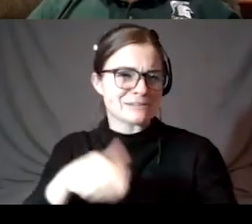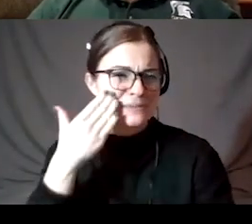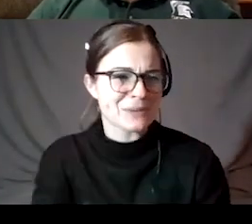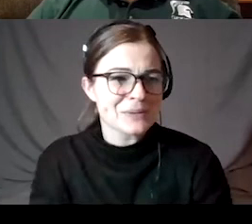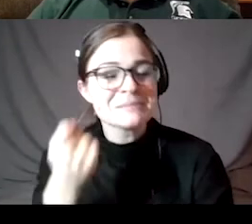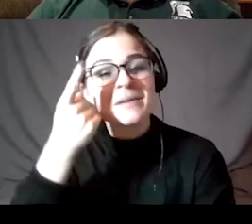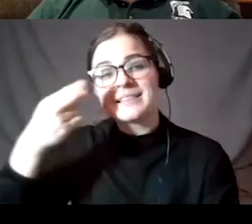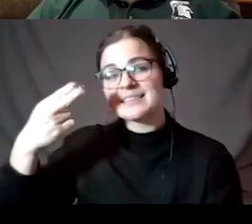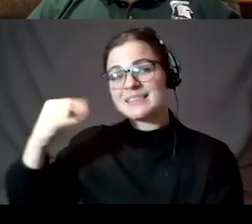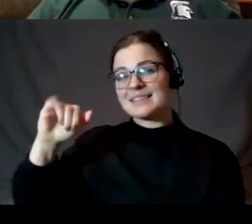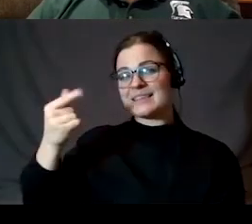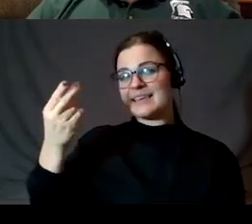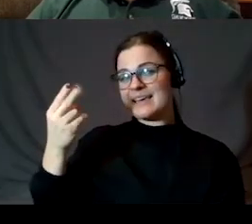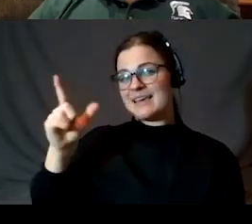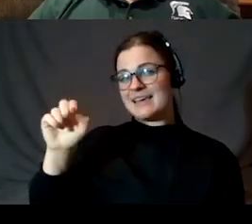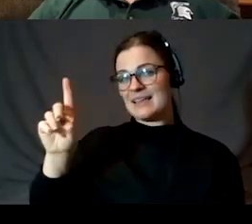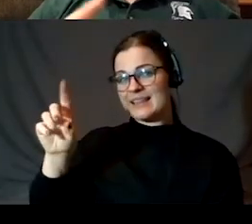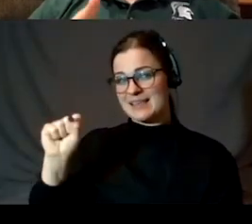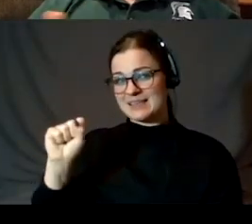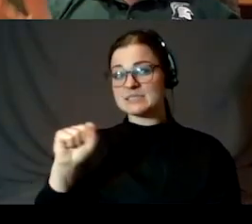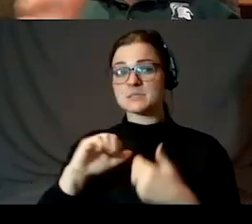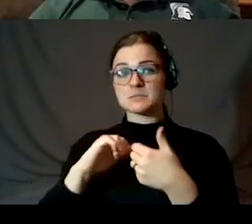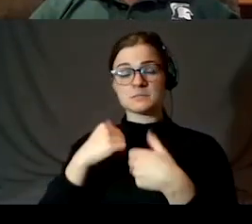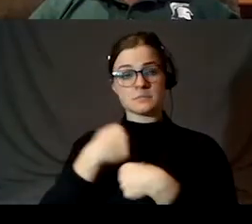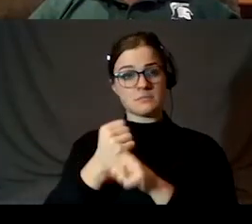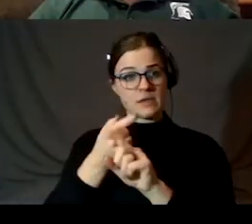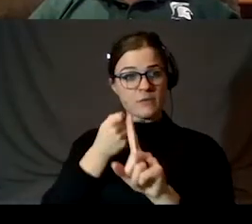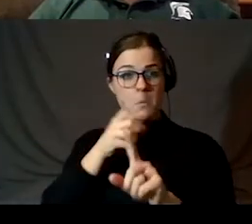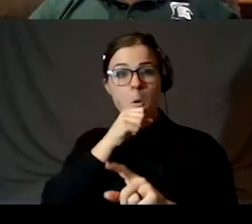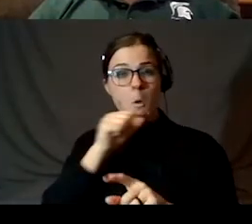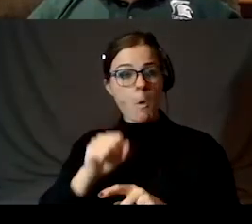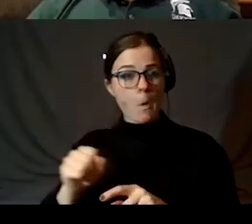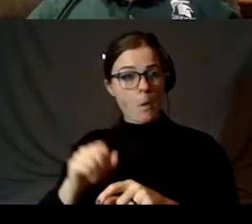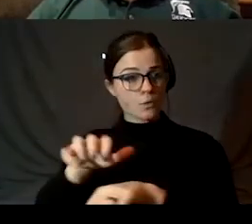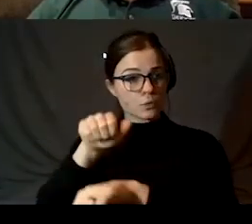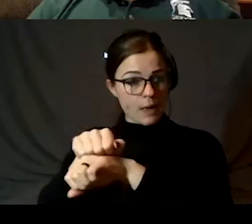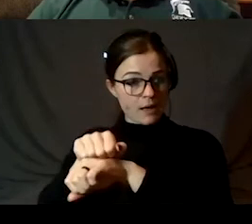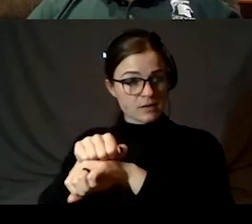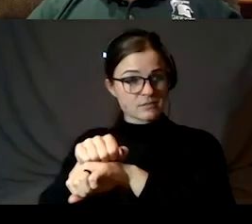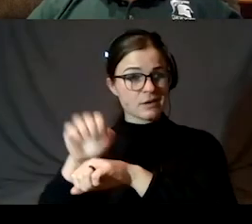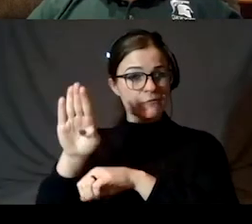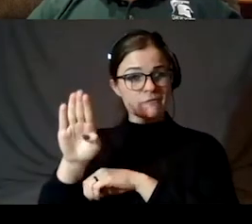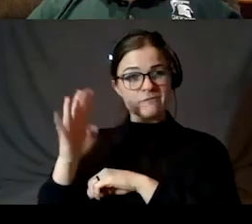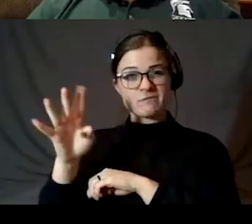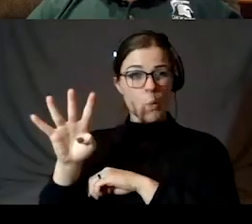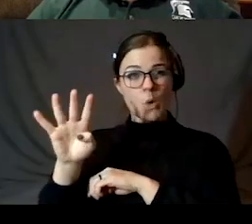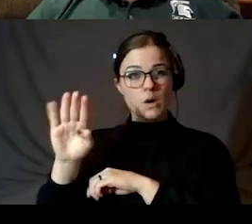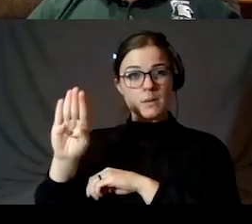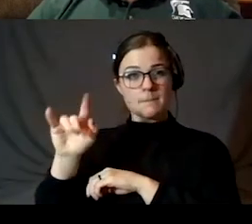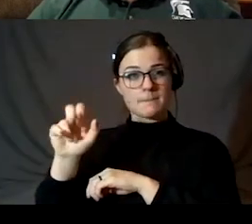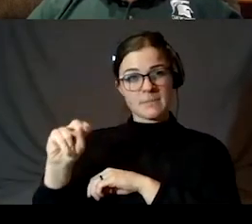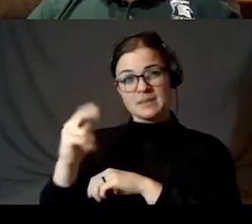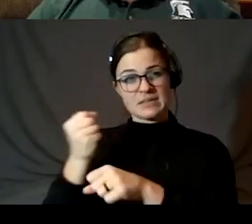are made of older rock, a little over 4 billion years old. These are large areas